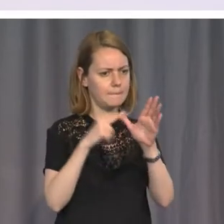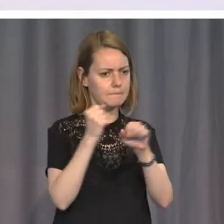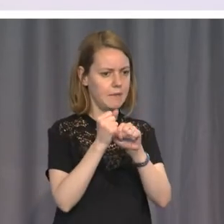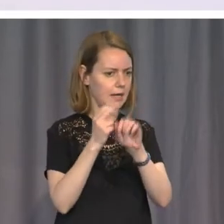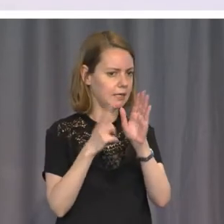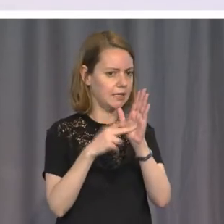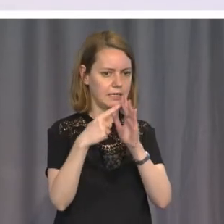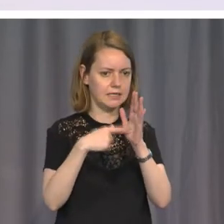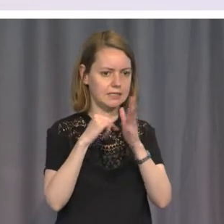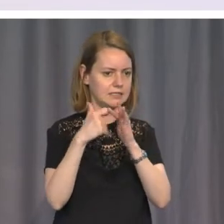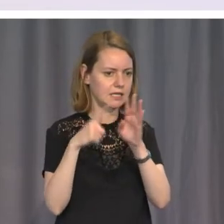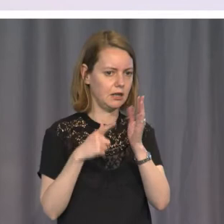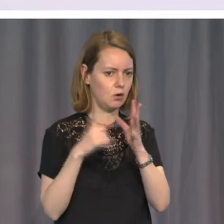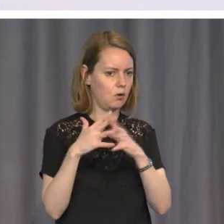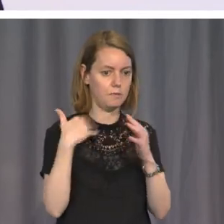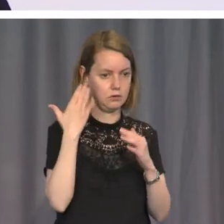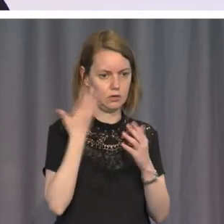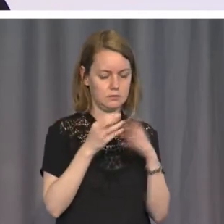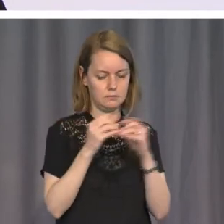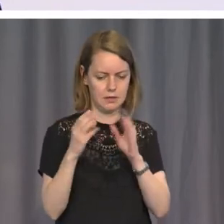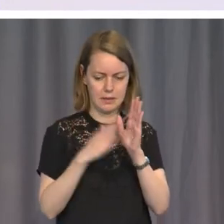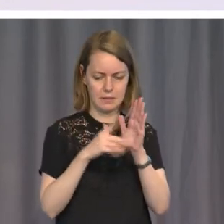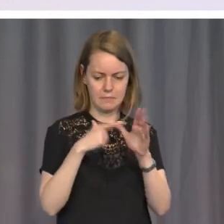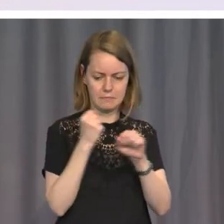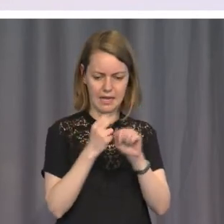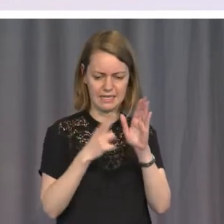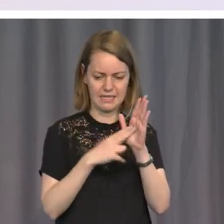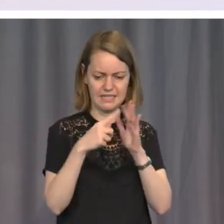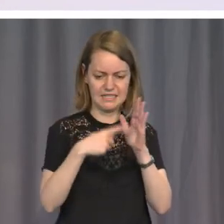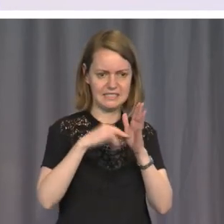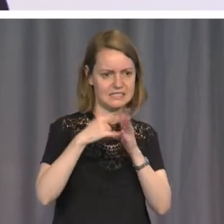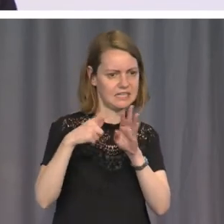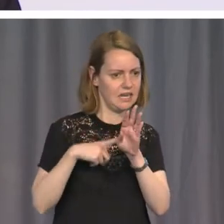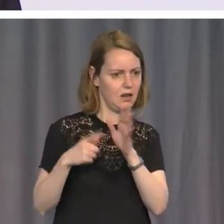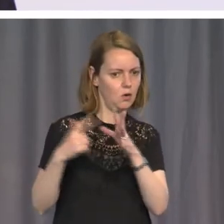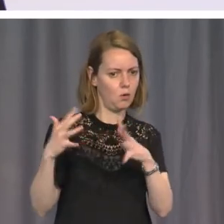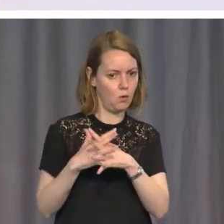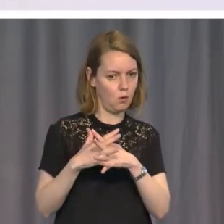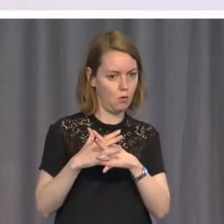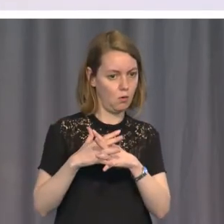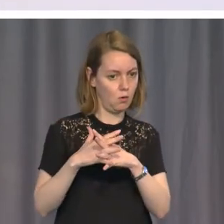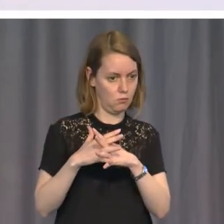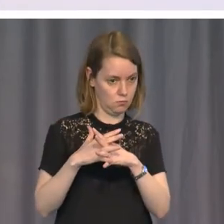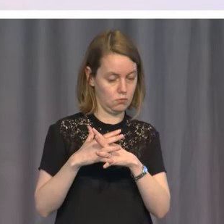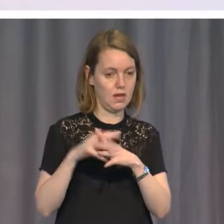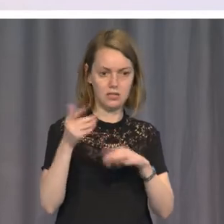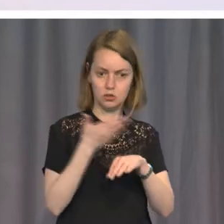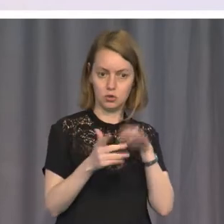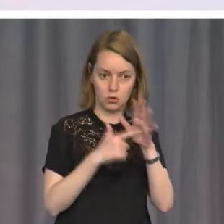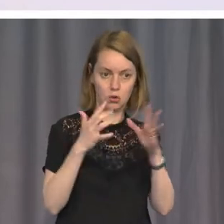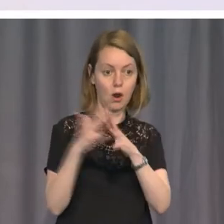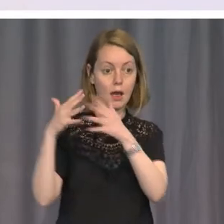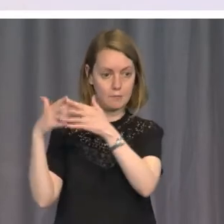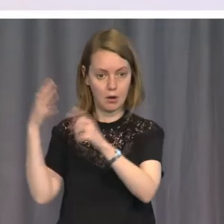And really, every civilized government should have one and it's becoming a campaign objective. The US